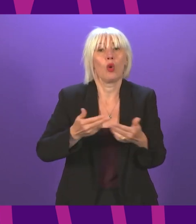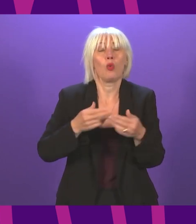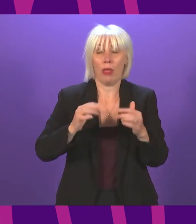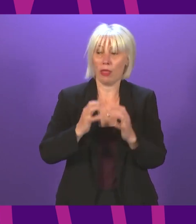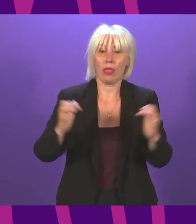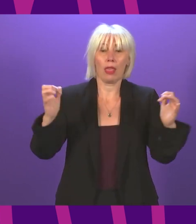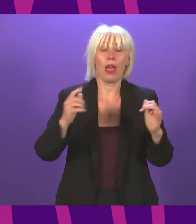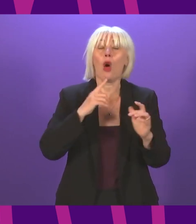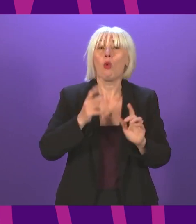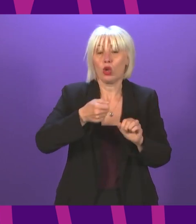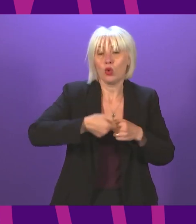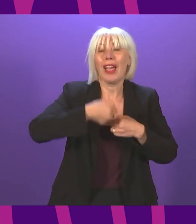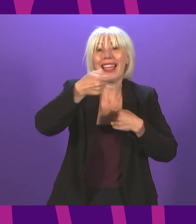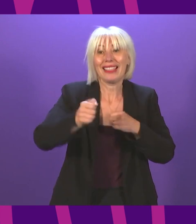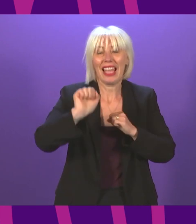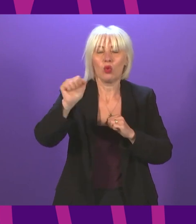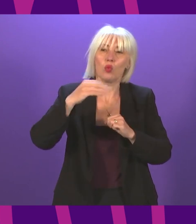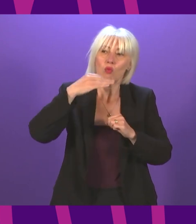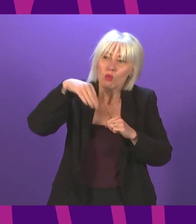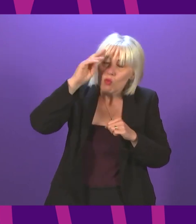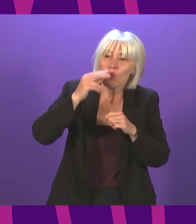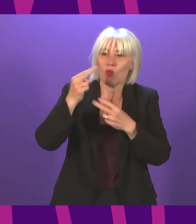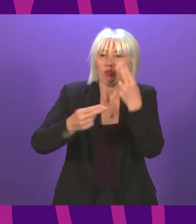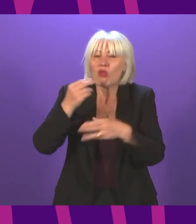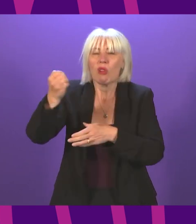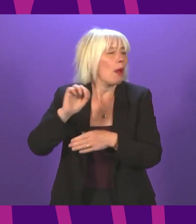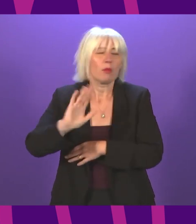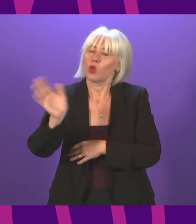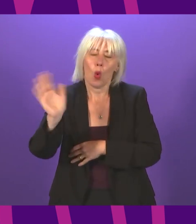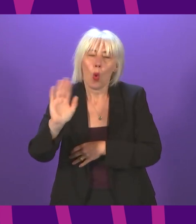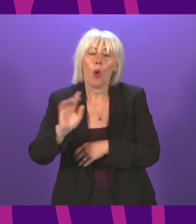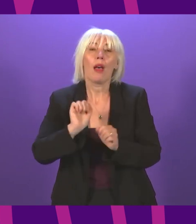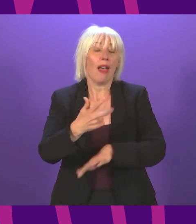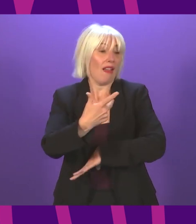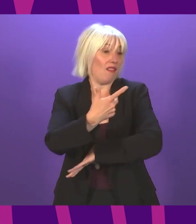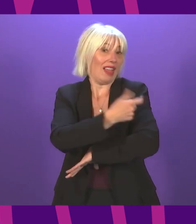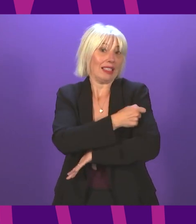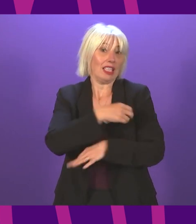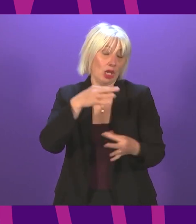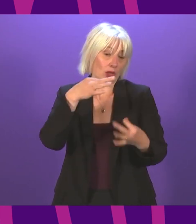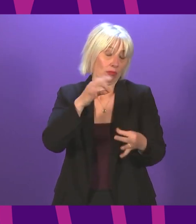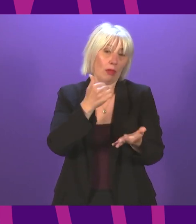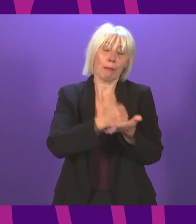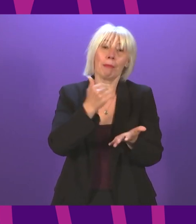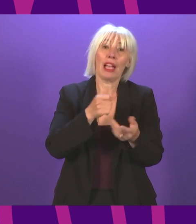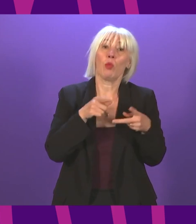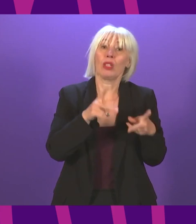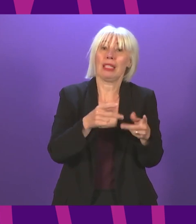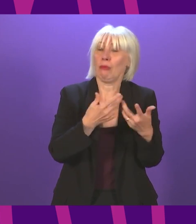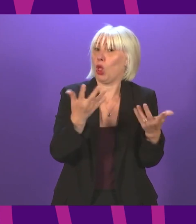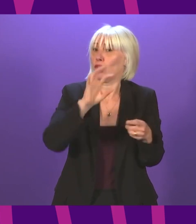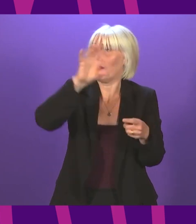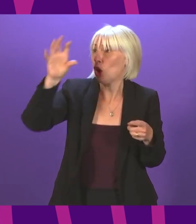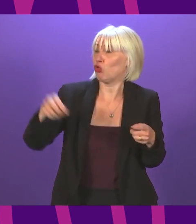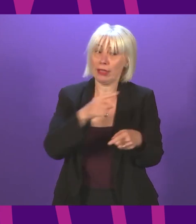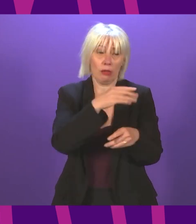it to hospitality more generally. Vaccine certification schemes are operating in many countries. Ireland, for example, the